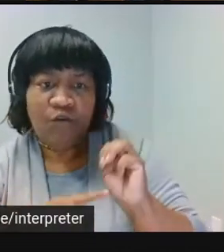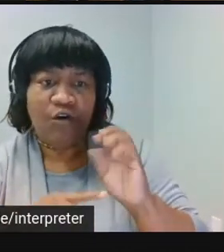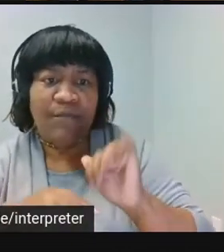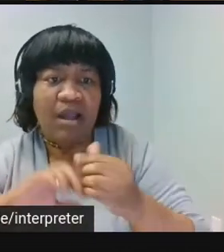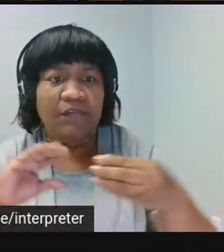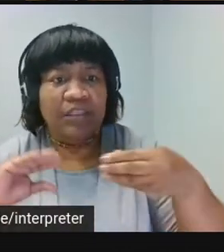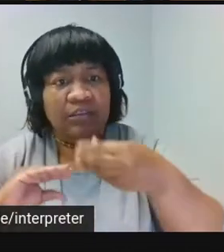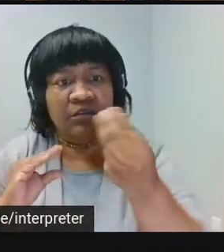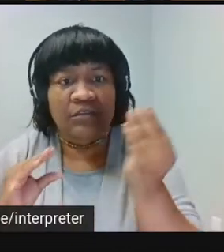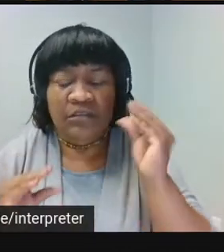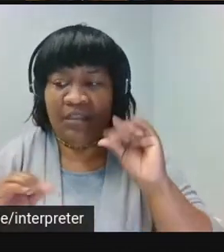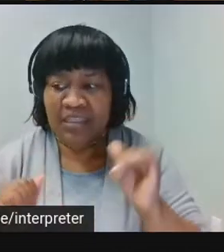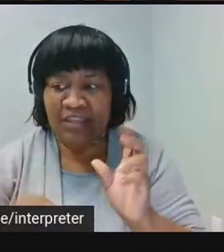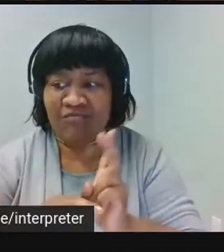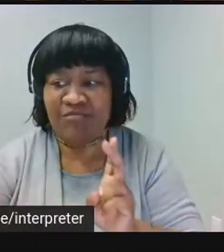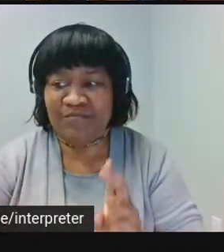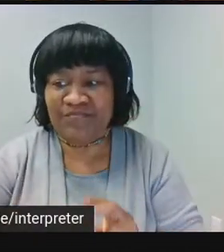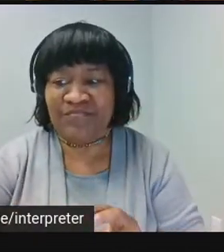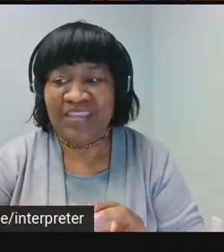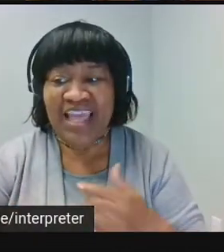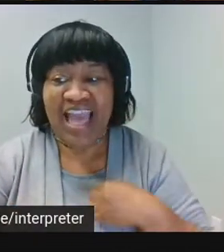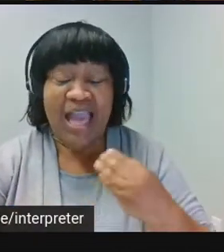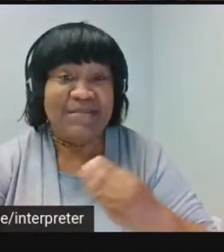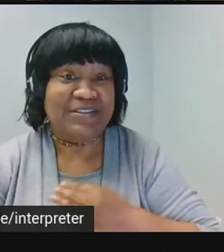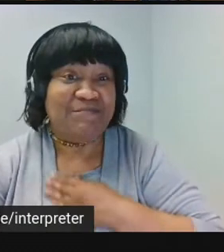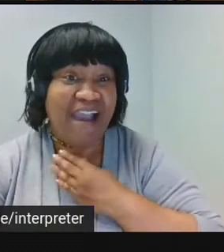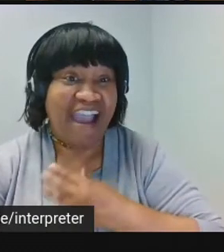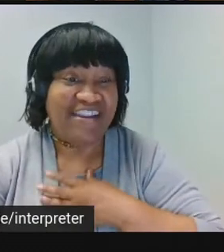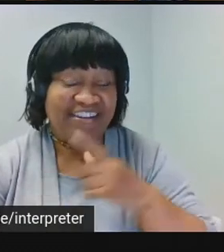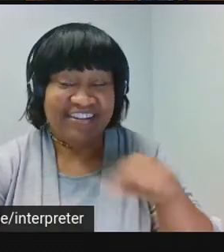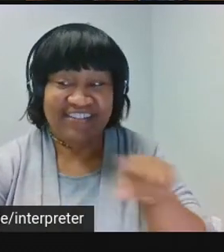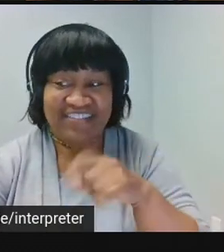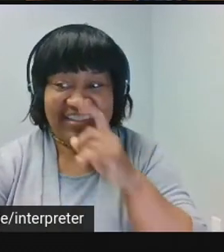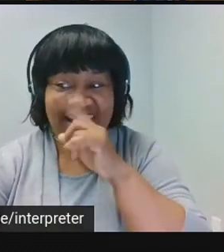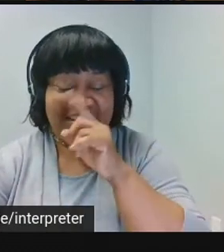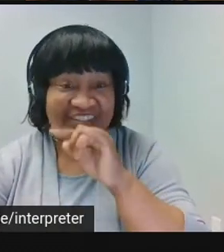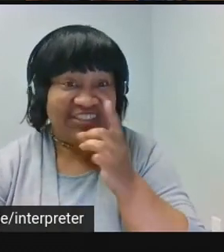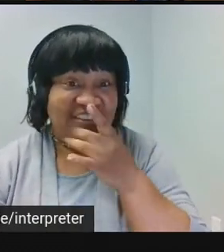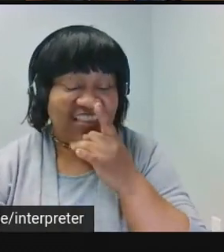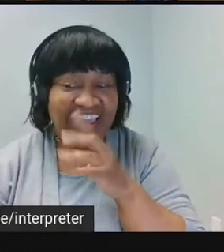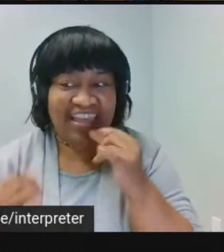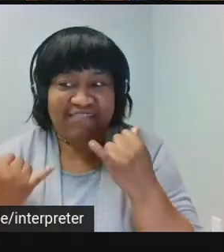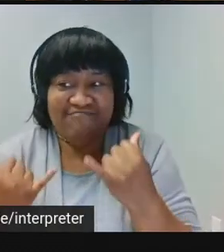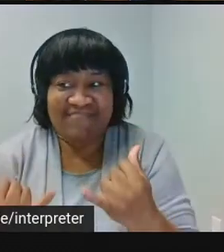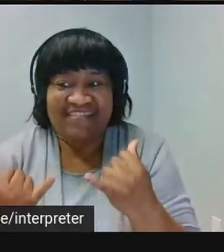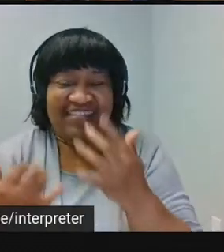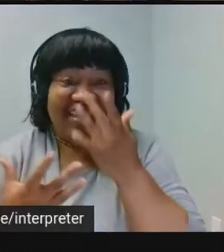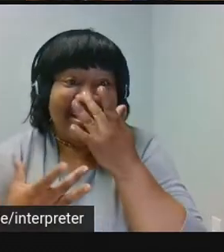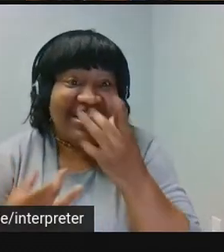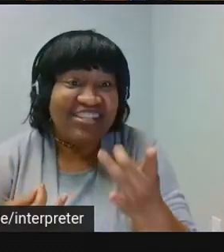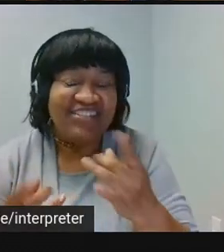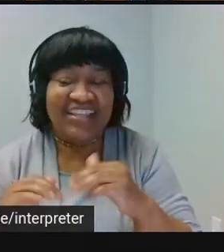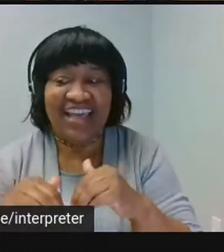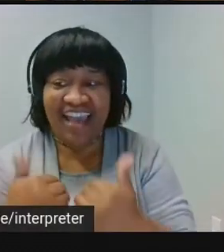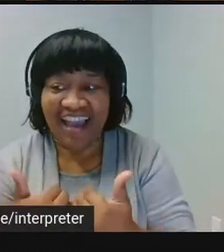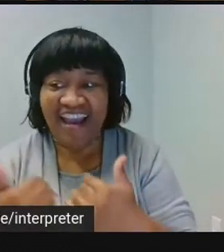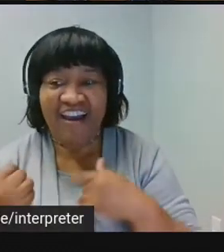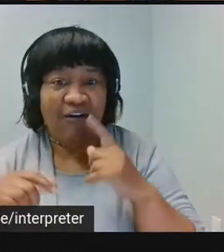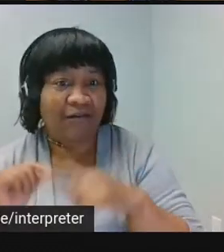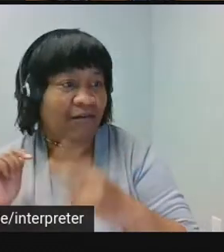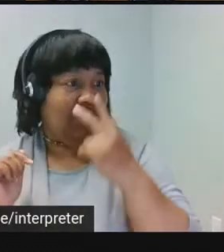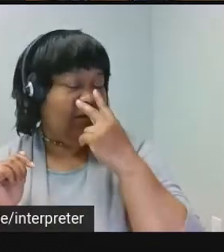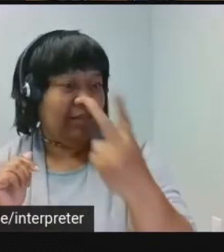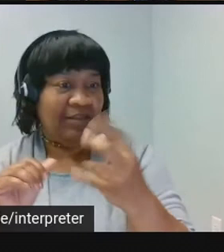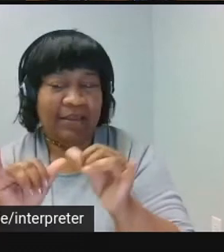bulbs can take. I'm inspired by the conditions of artificial light and I'm particularly interested in how unseen